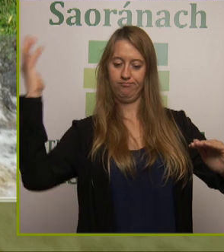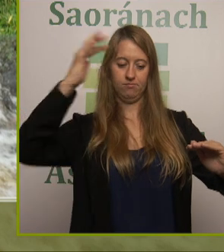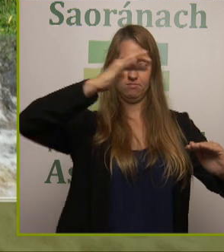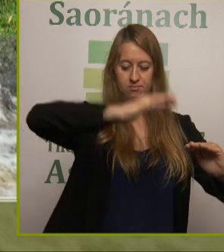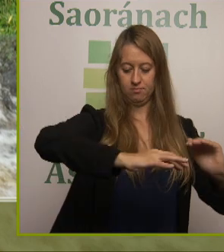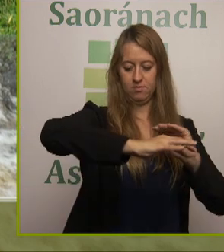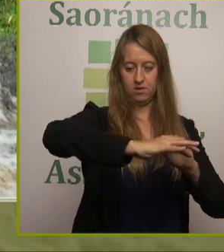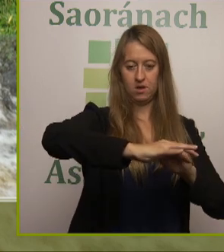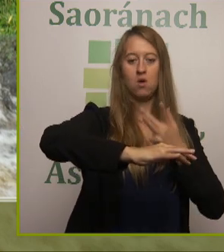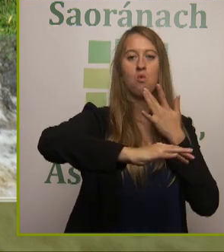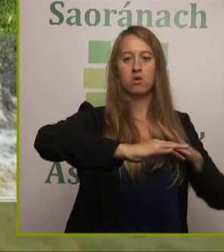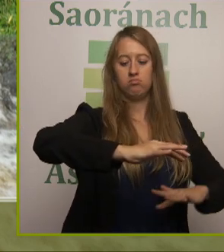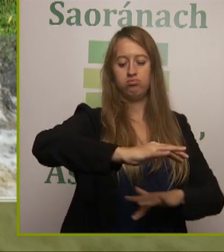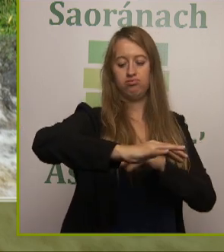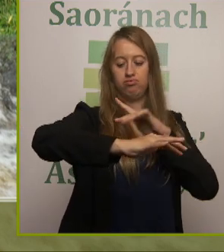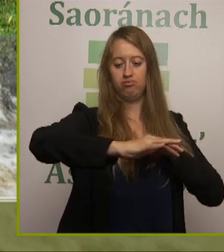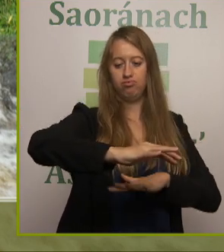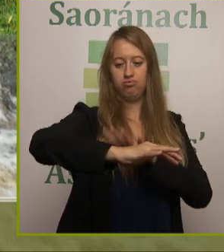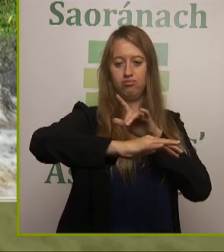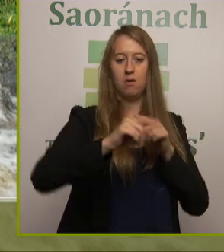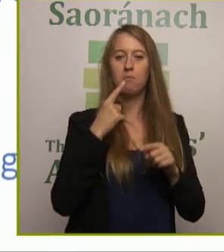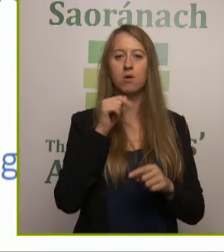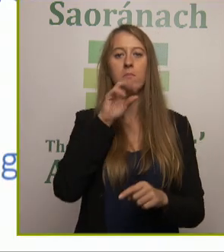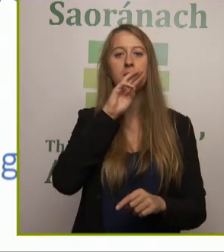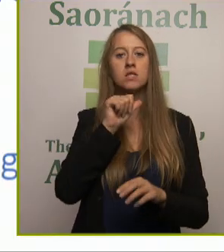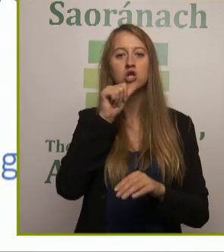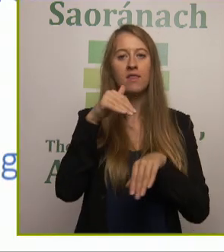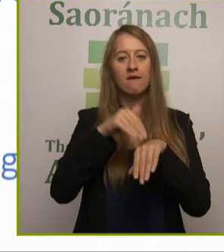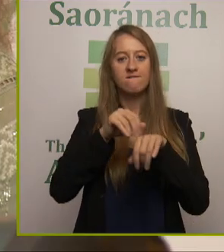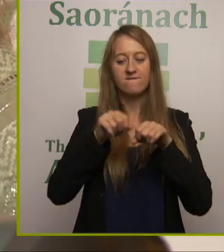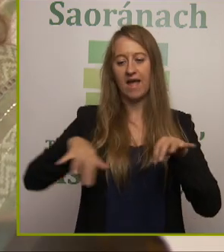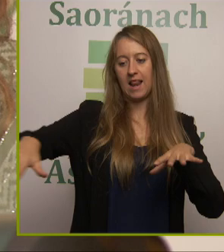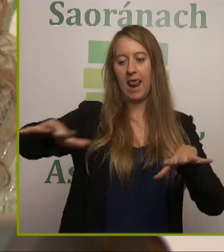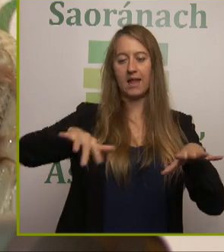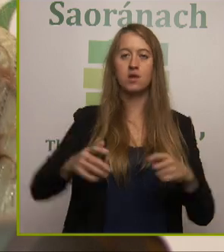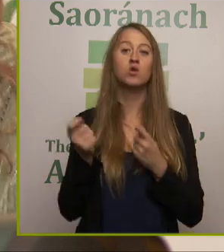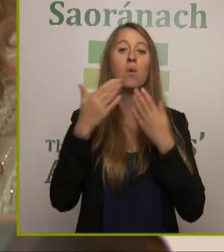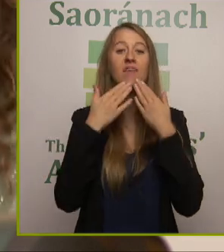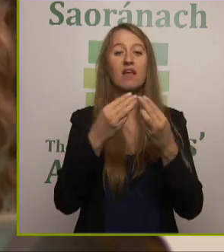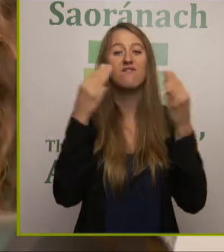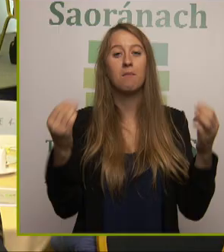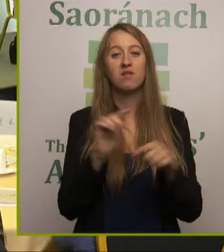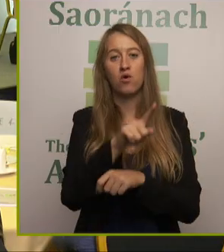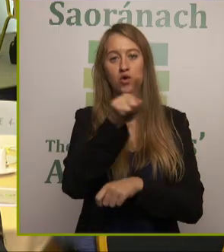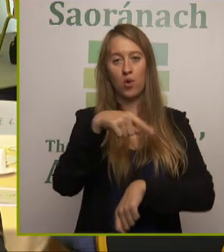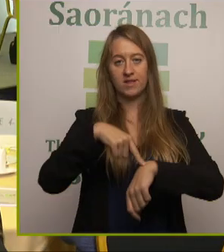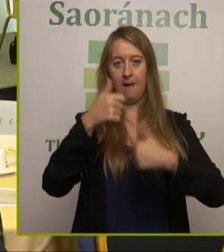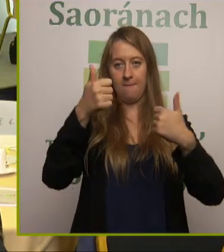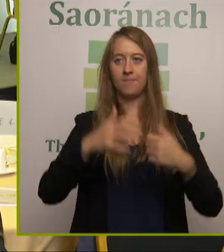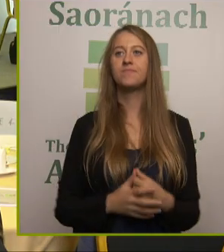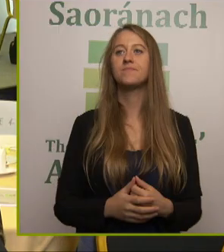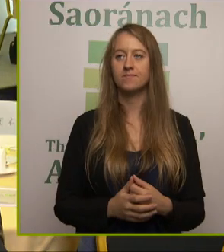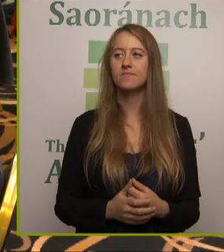it, but is released and doesn't flood the land or anything else. So thank you very much for your time. Thank you